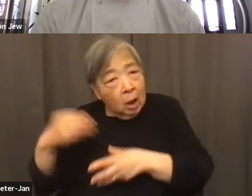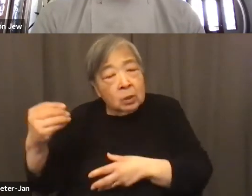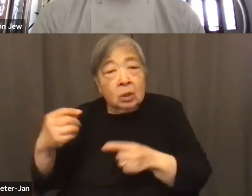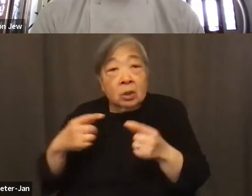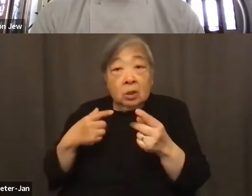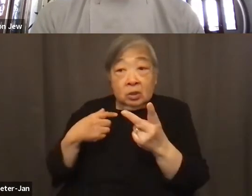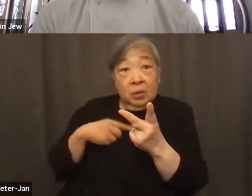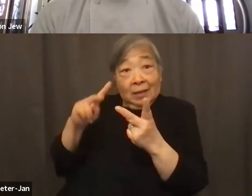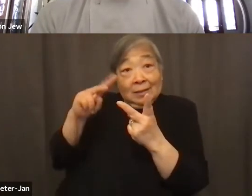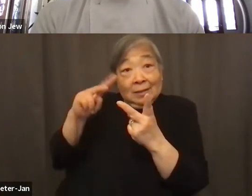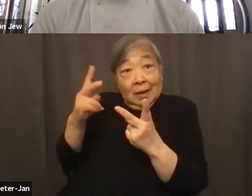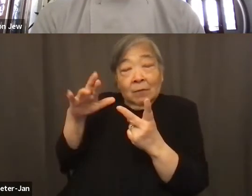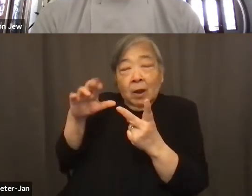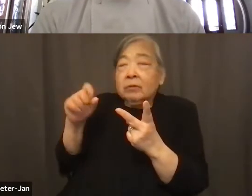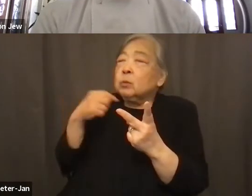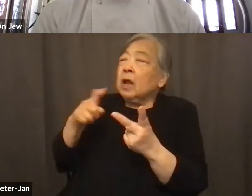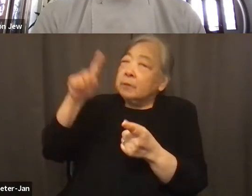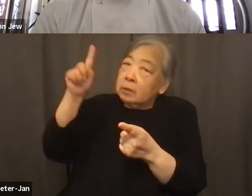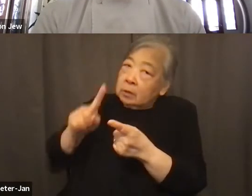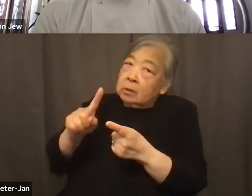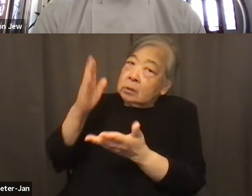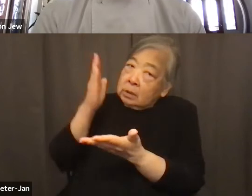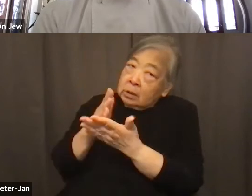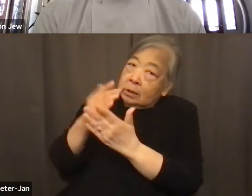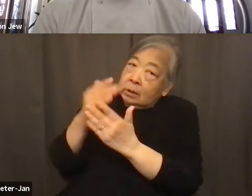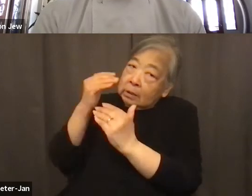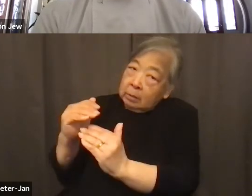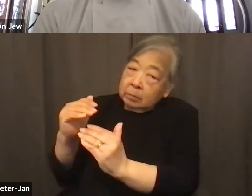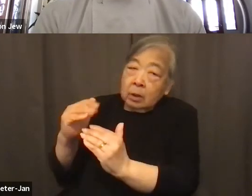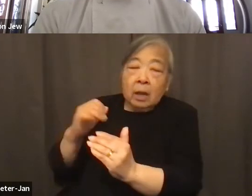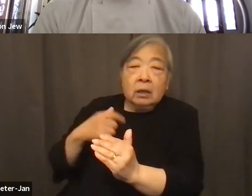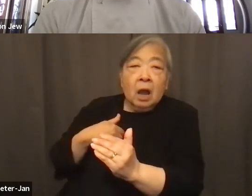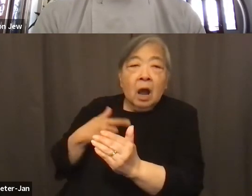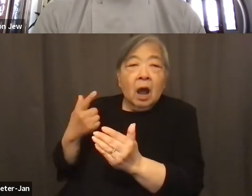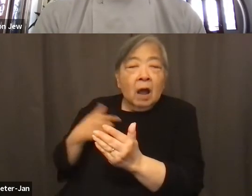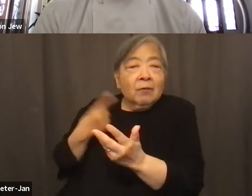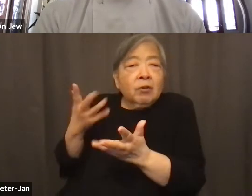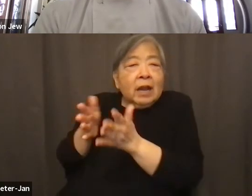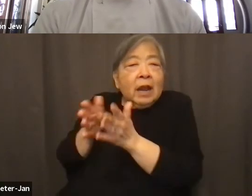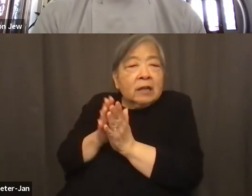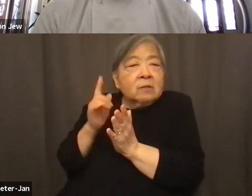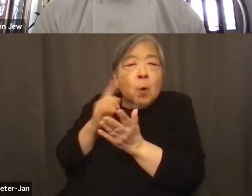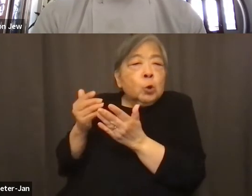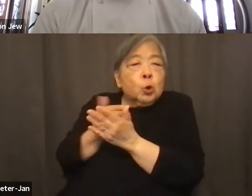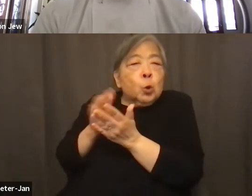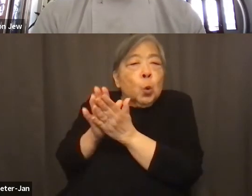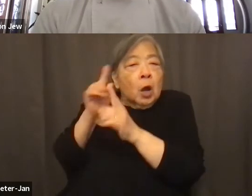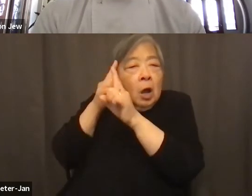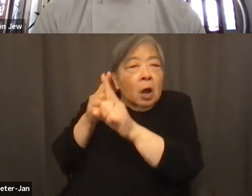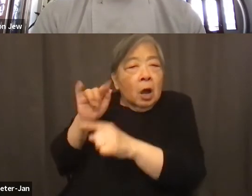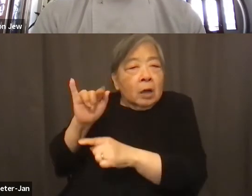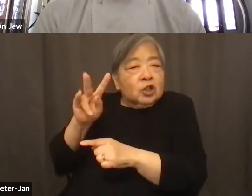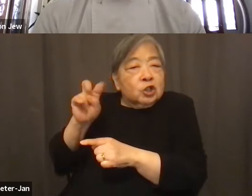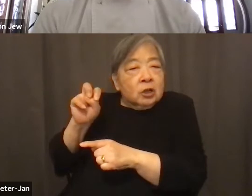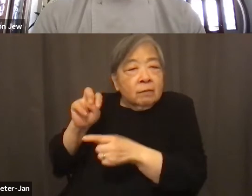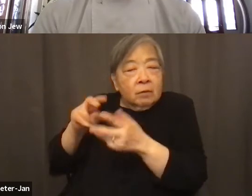virus, and I am going to, I already asked for initiation of a new initiative called 694.